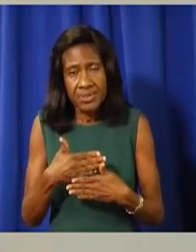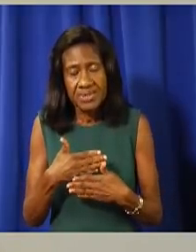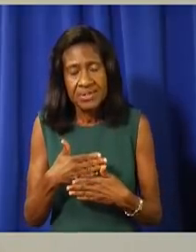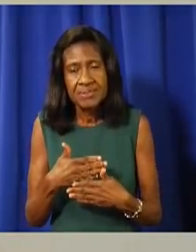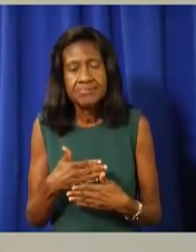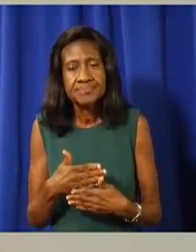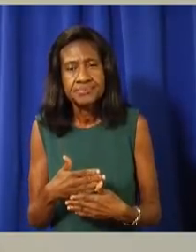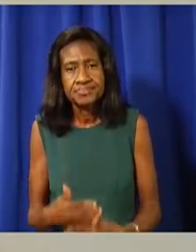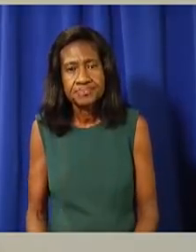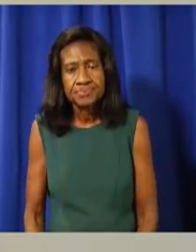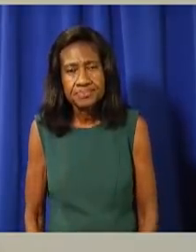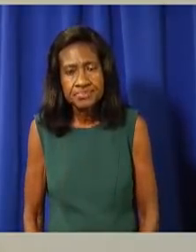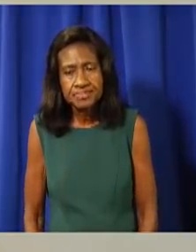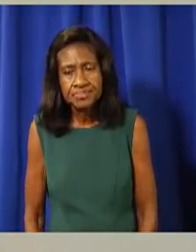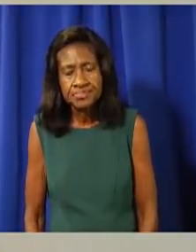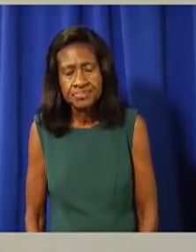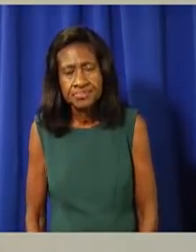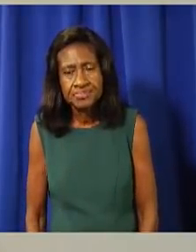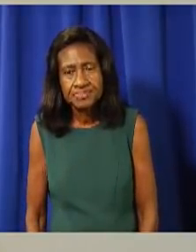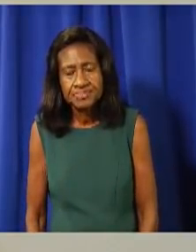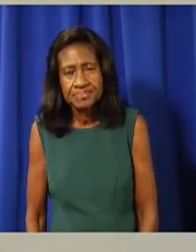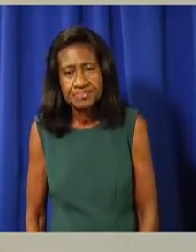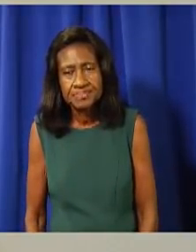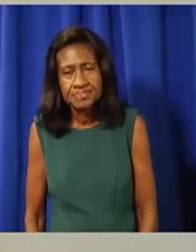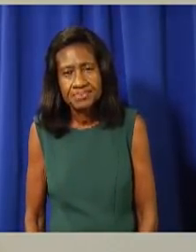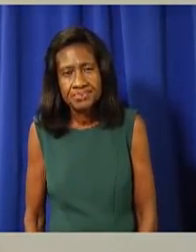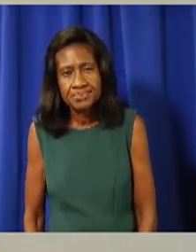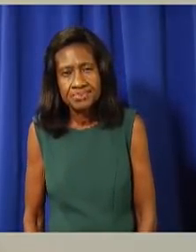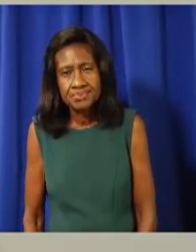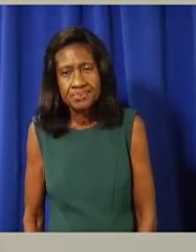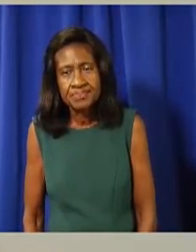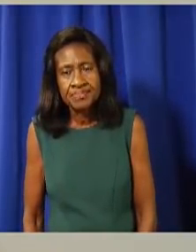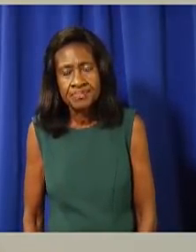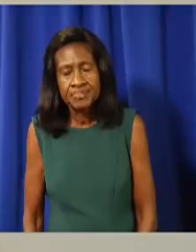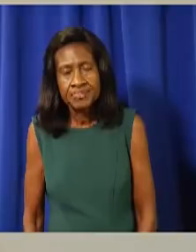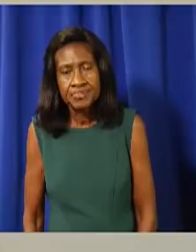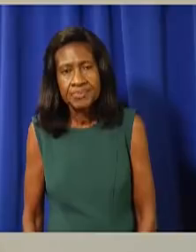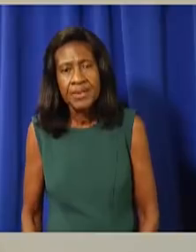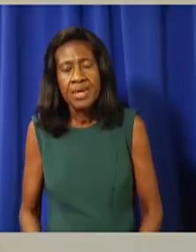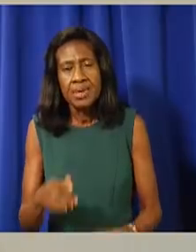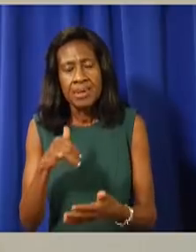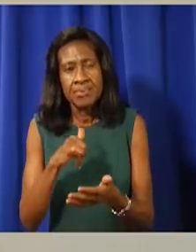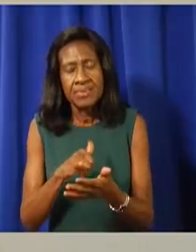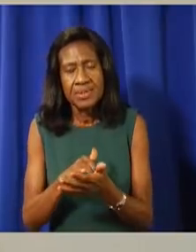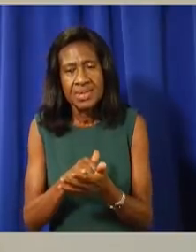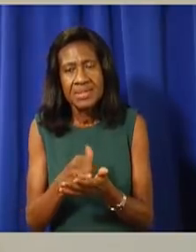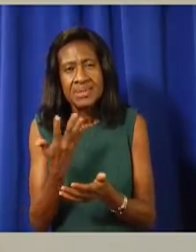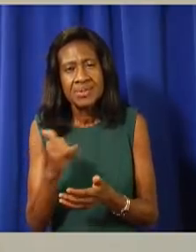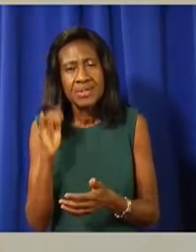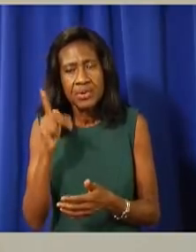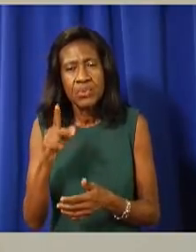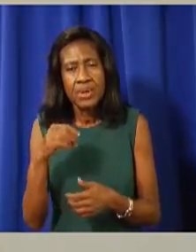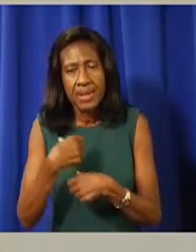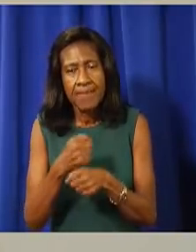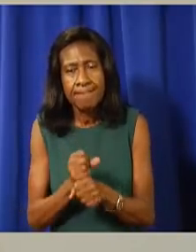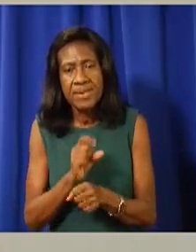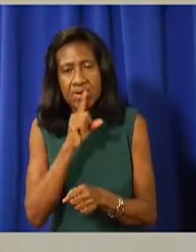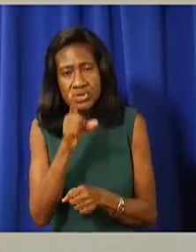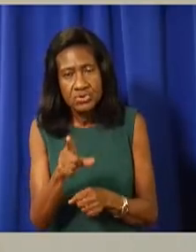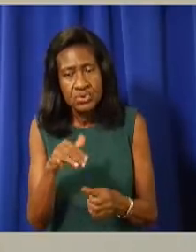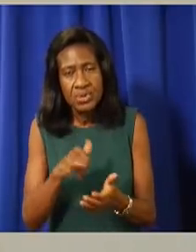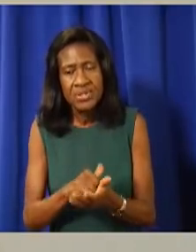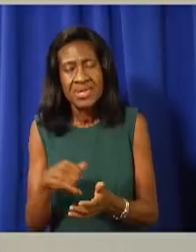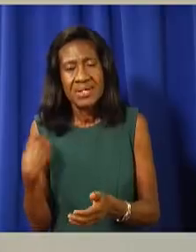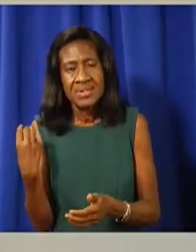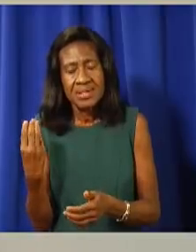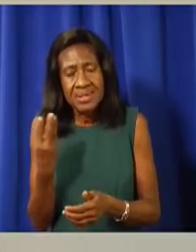Hospital, Health City, and the private health sector community to ensure that we have the resources, supplies